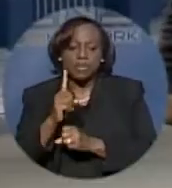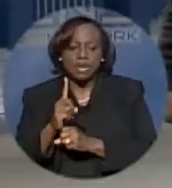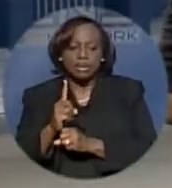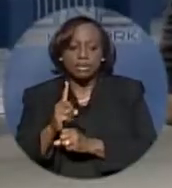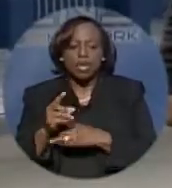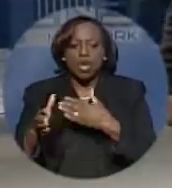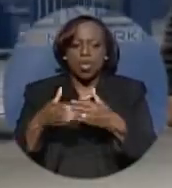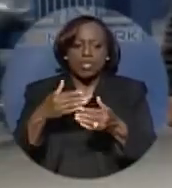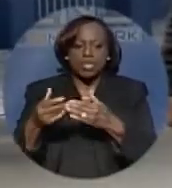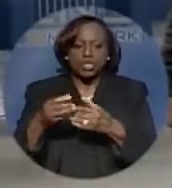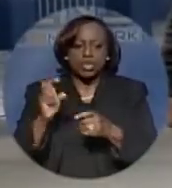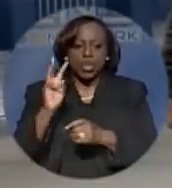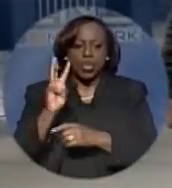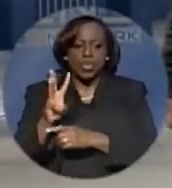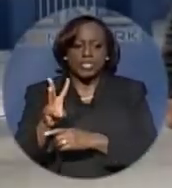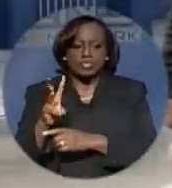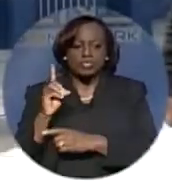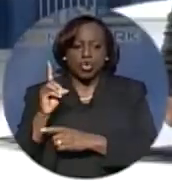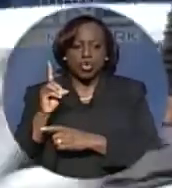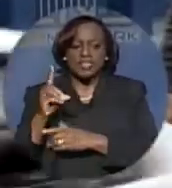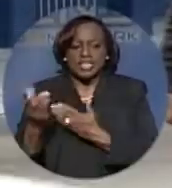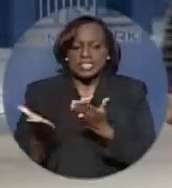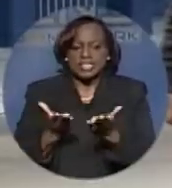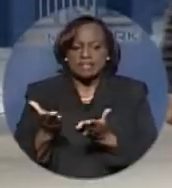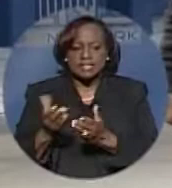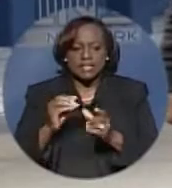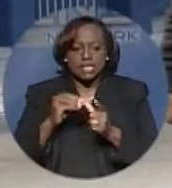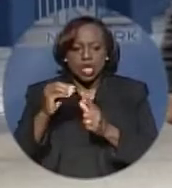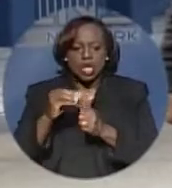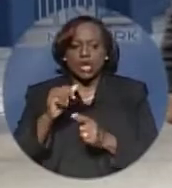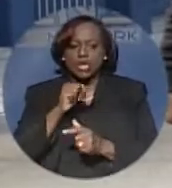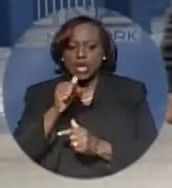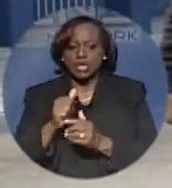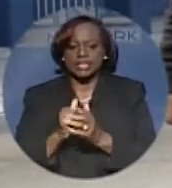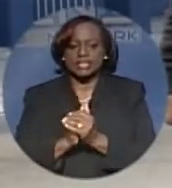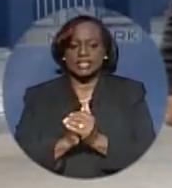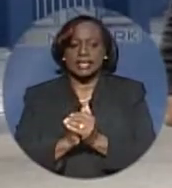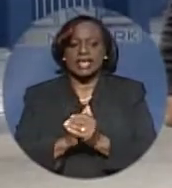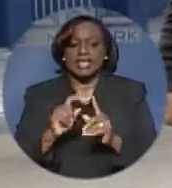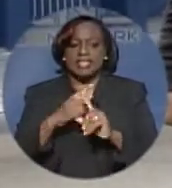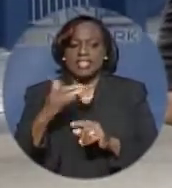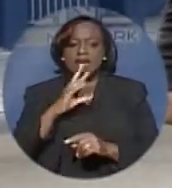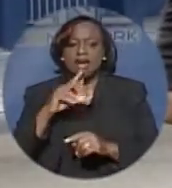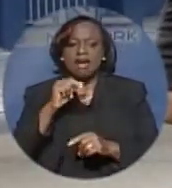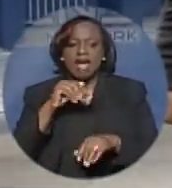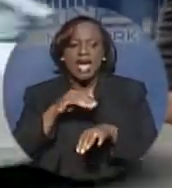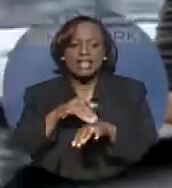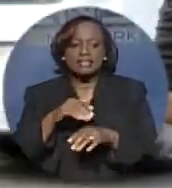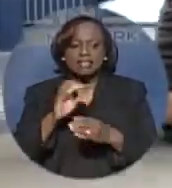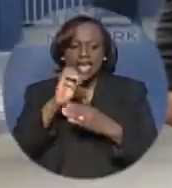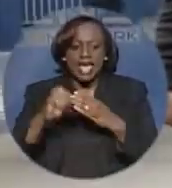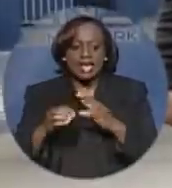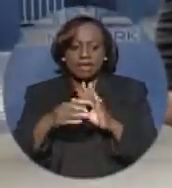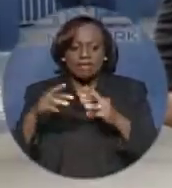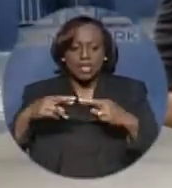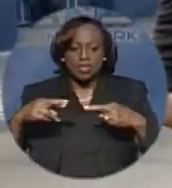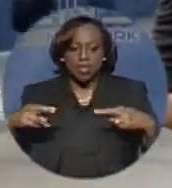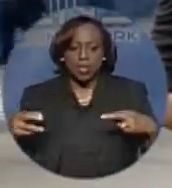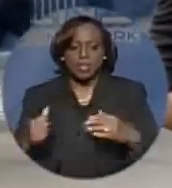not. They're sure to let the Minister of Labour know that they are at the end of their rope. Jenea Noel Ferguson, ZNS